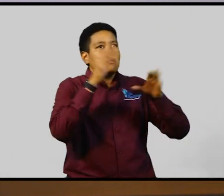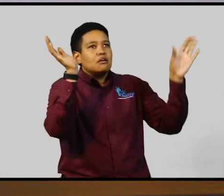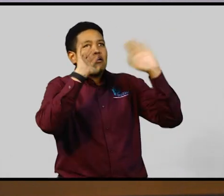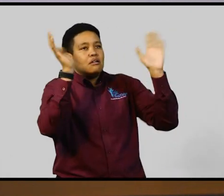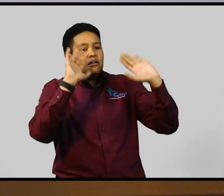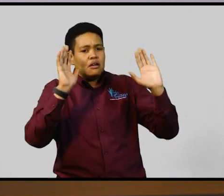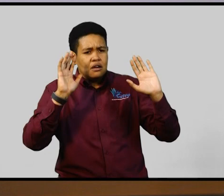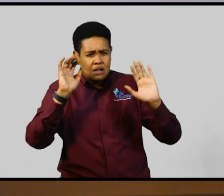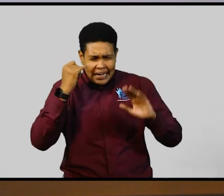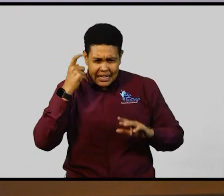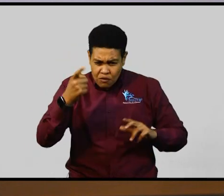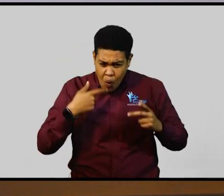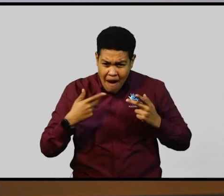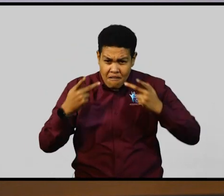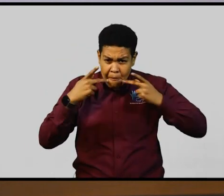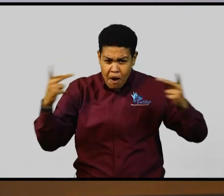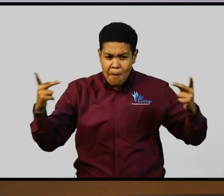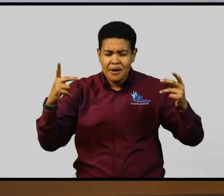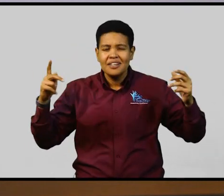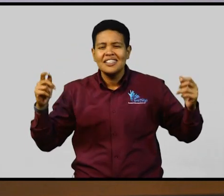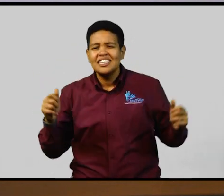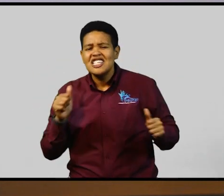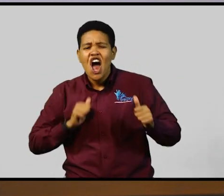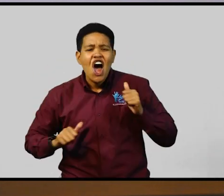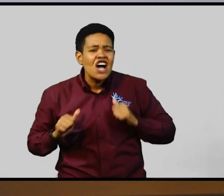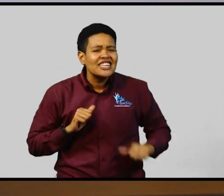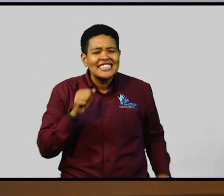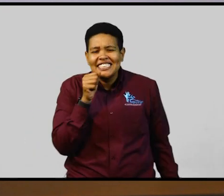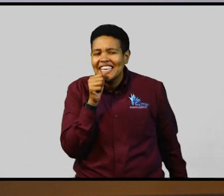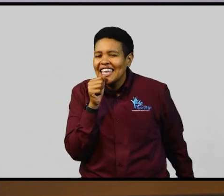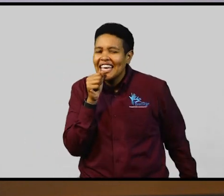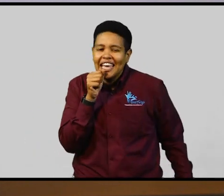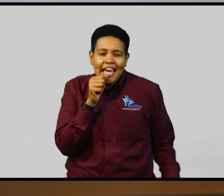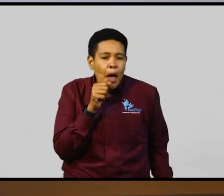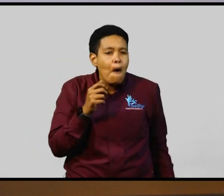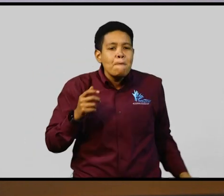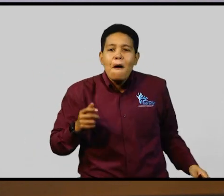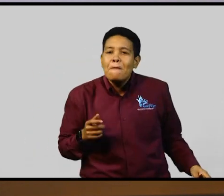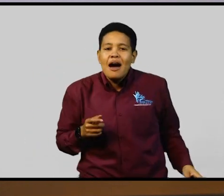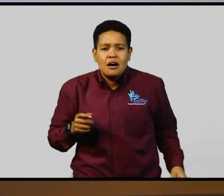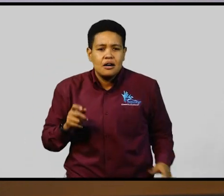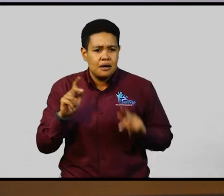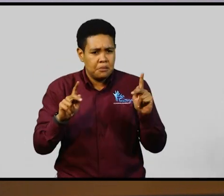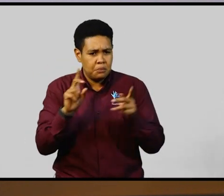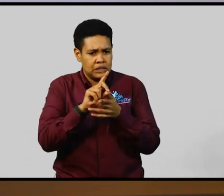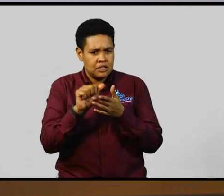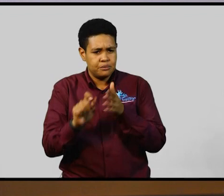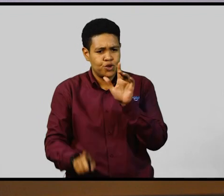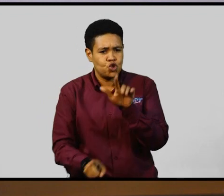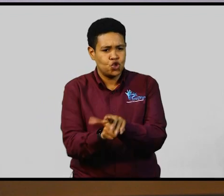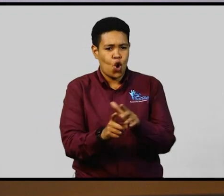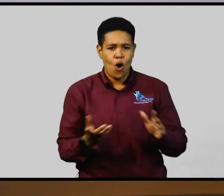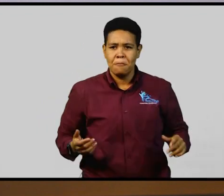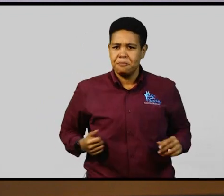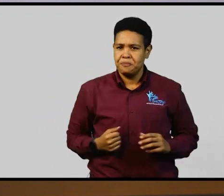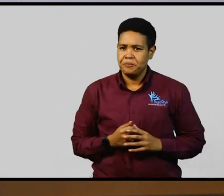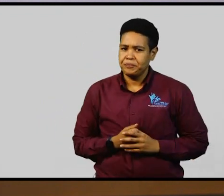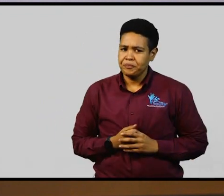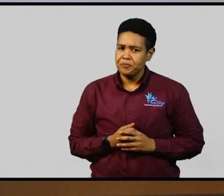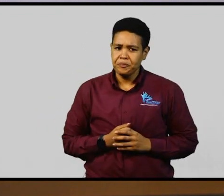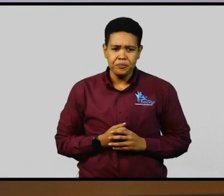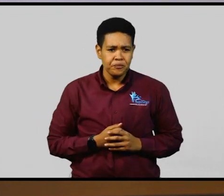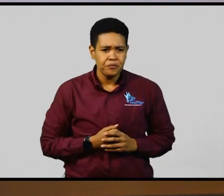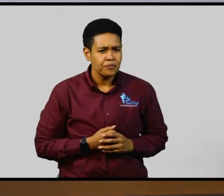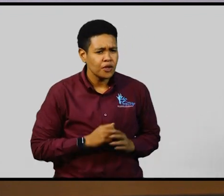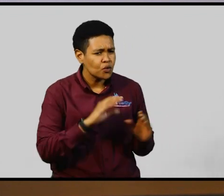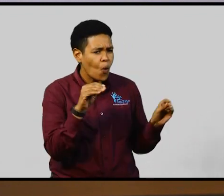public concert, for example, that you advertise and a person with a disability turns up and, you know, there are no access